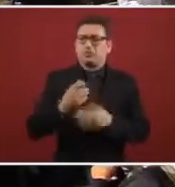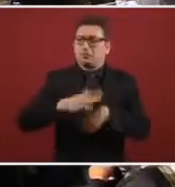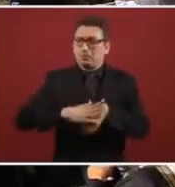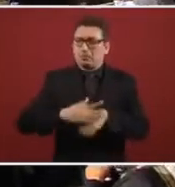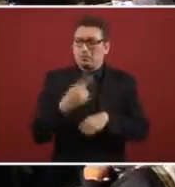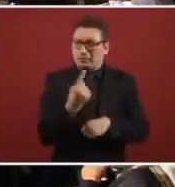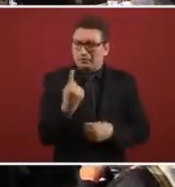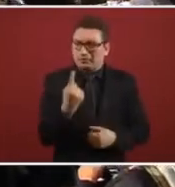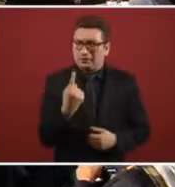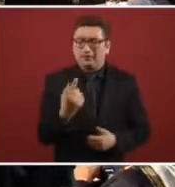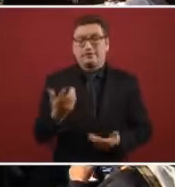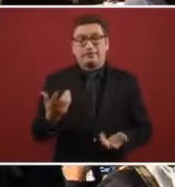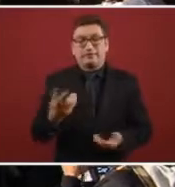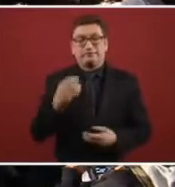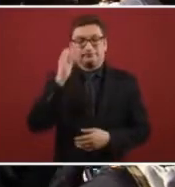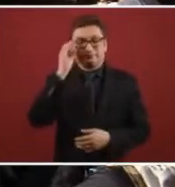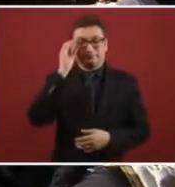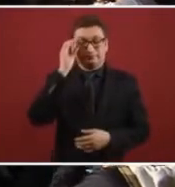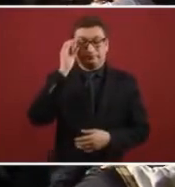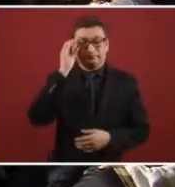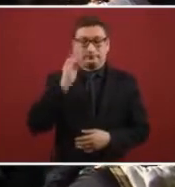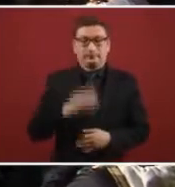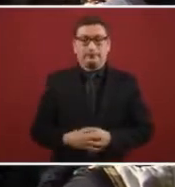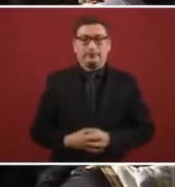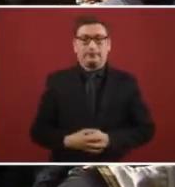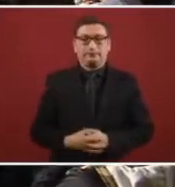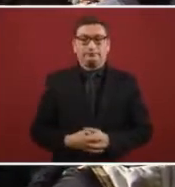why would we ask this